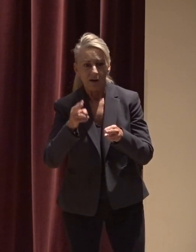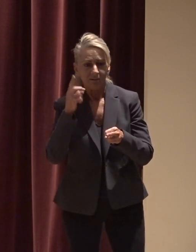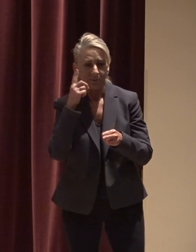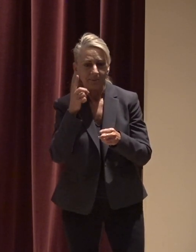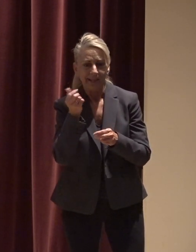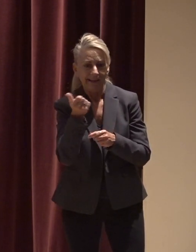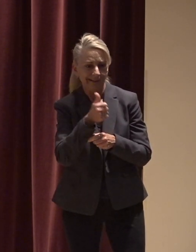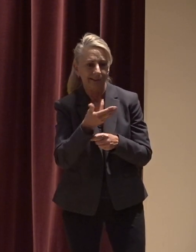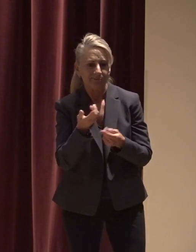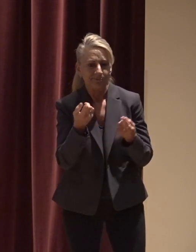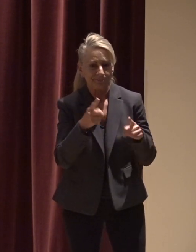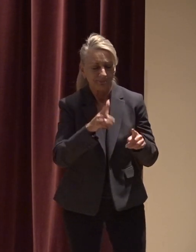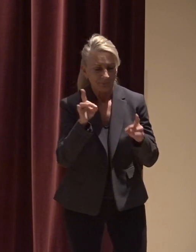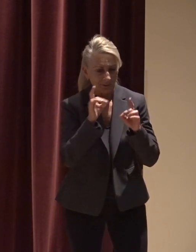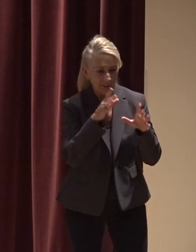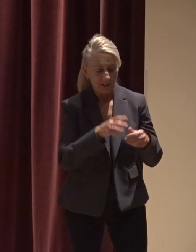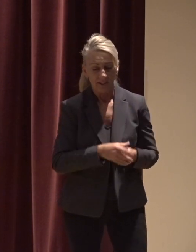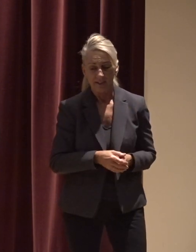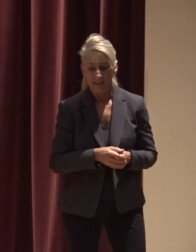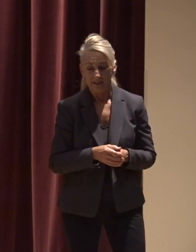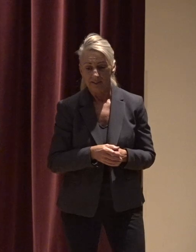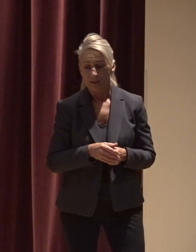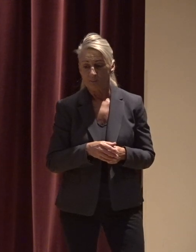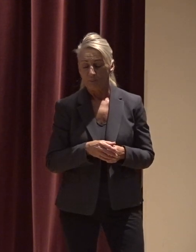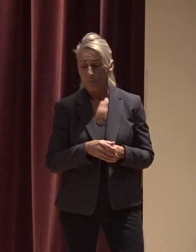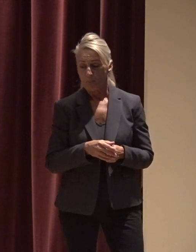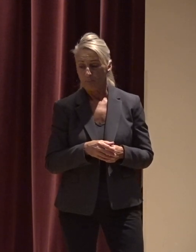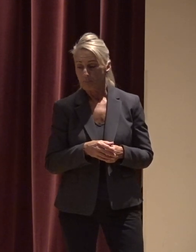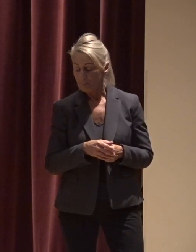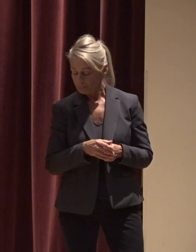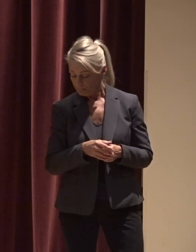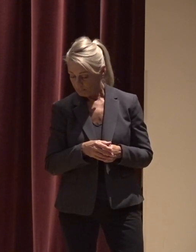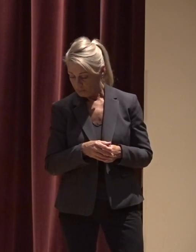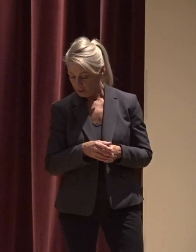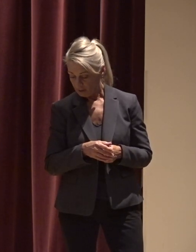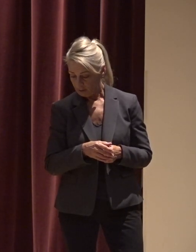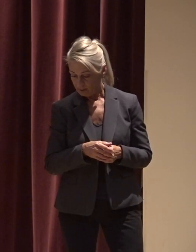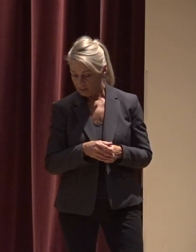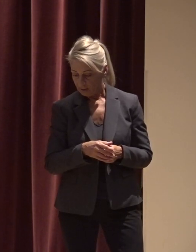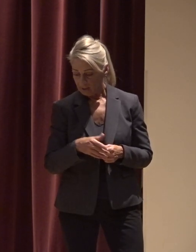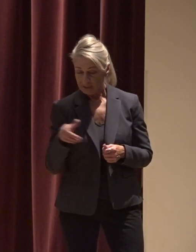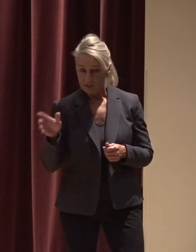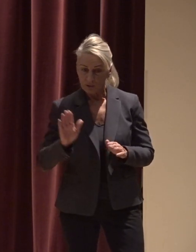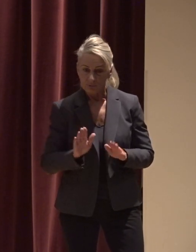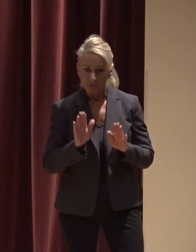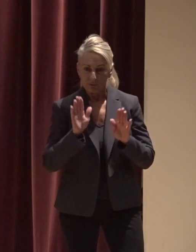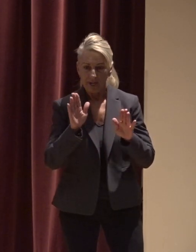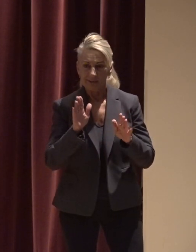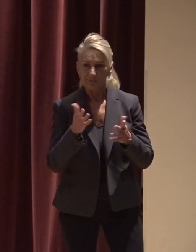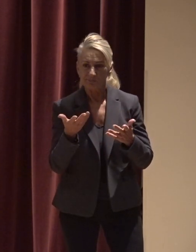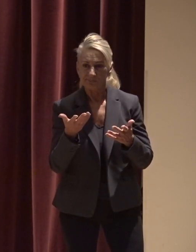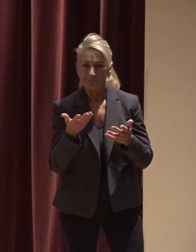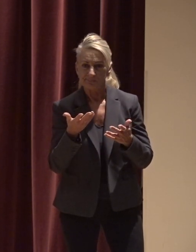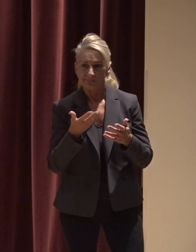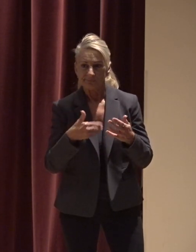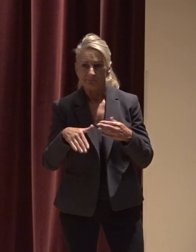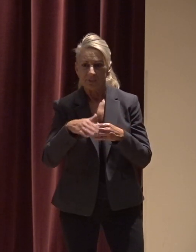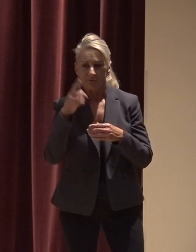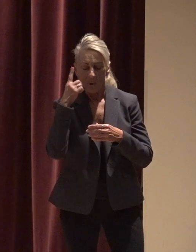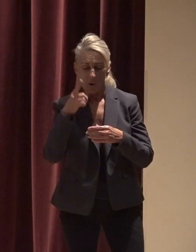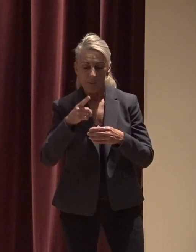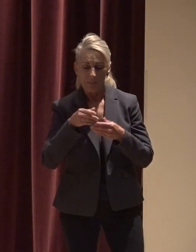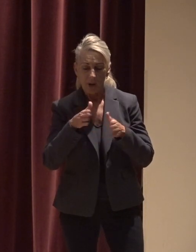adversity it is resiliency upon which our community depends and it is a grit found amongst our public works employees